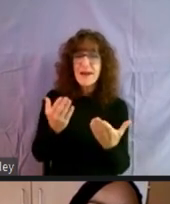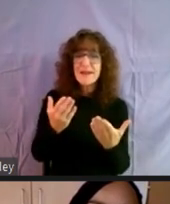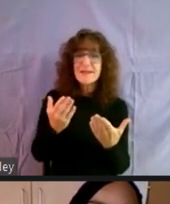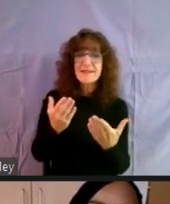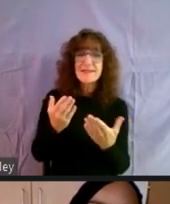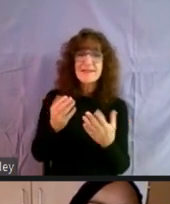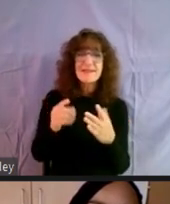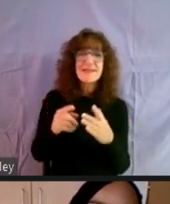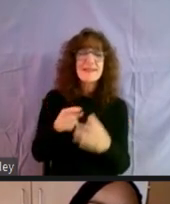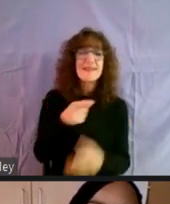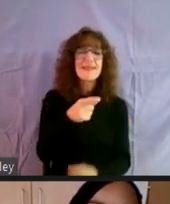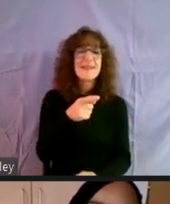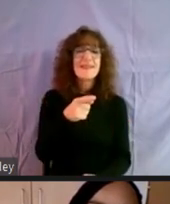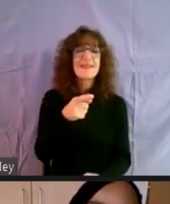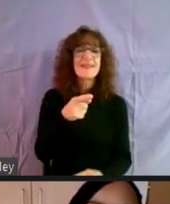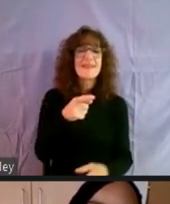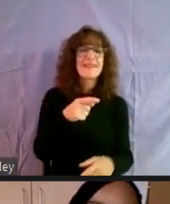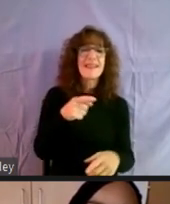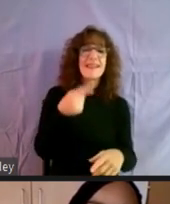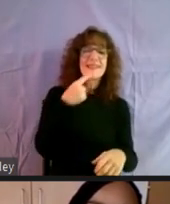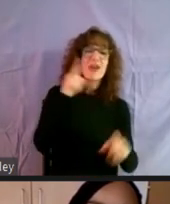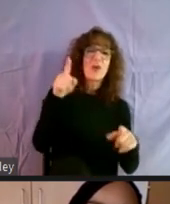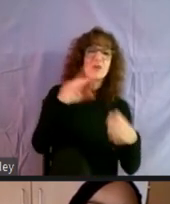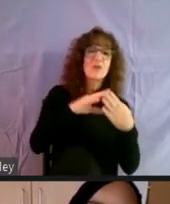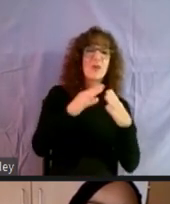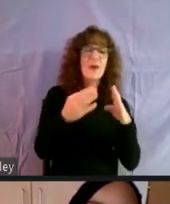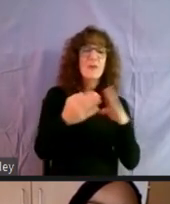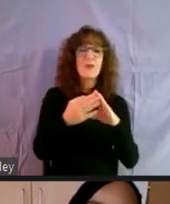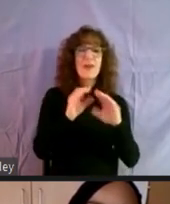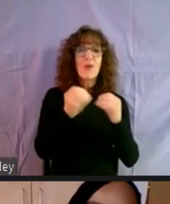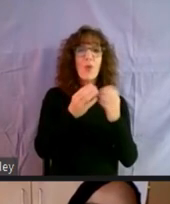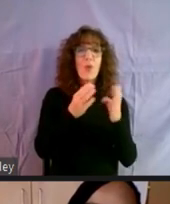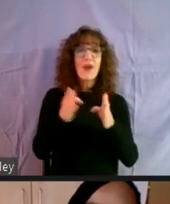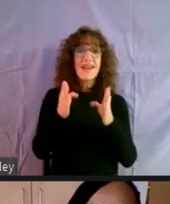we'll start with the attorney and then go to the community organizer or vice versa.